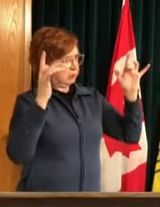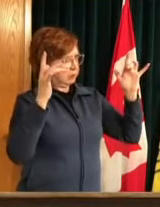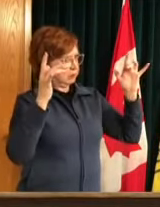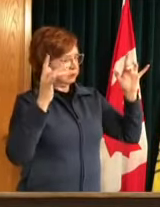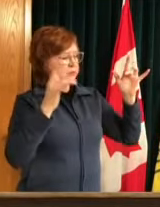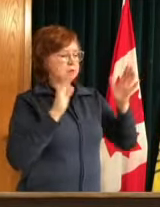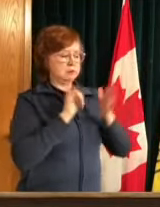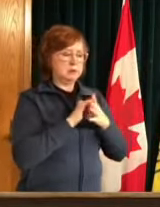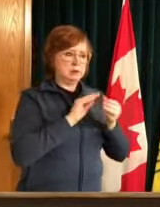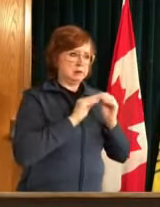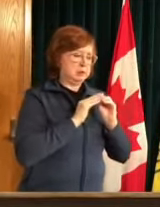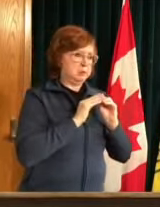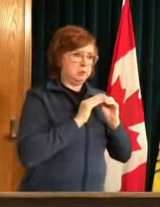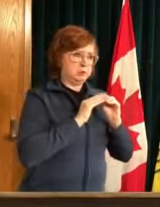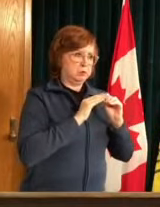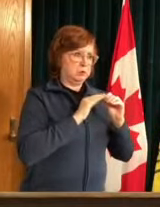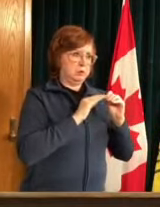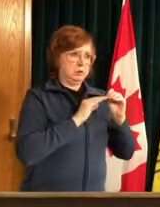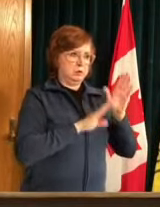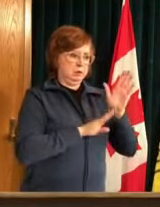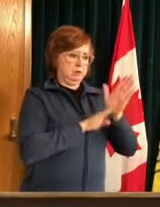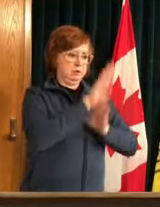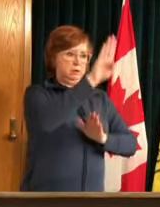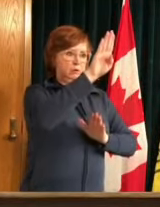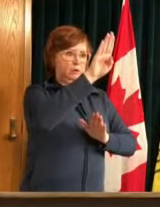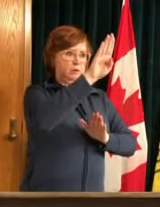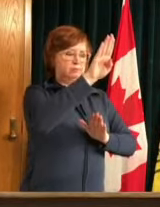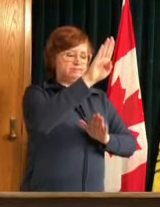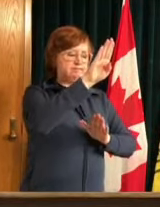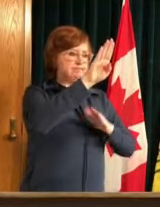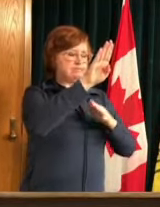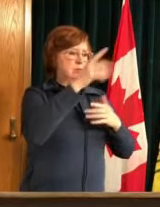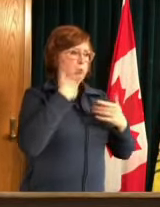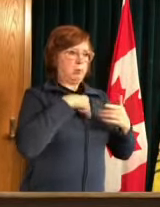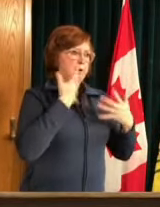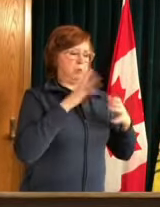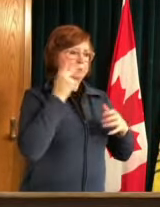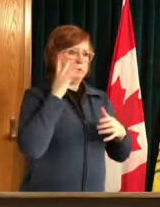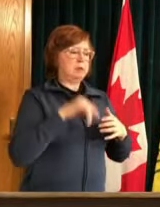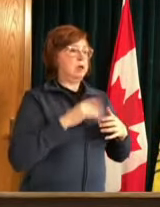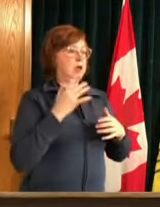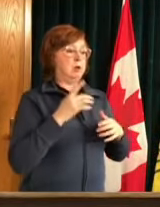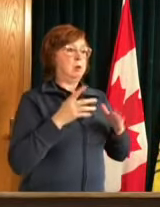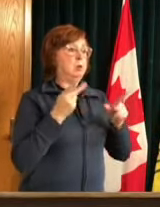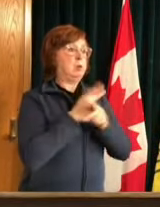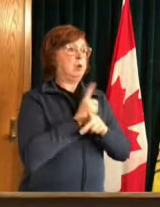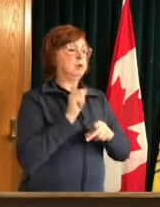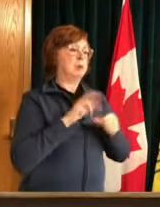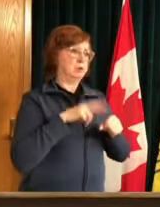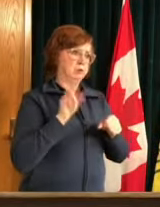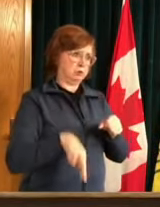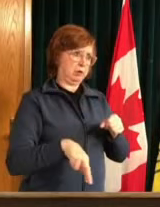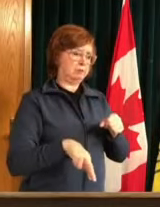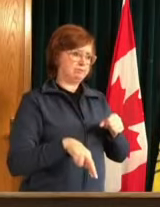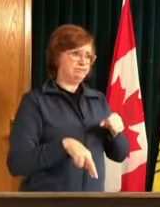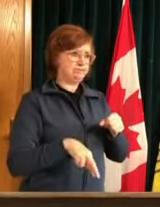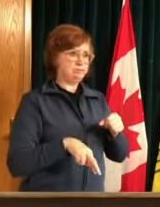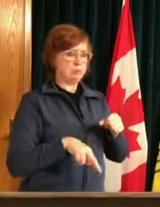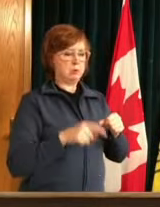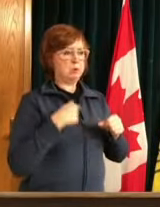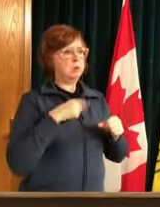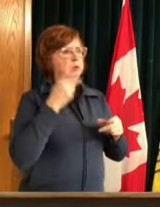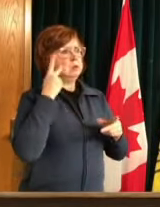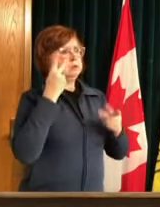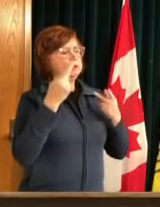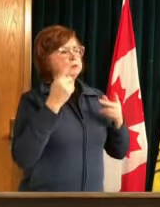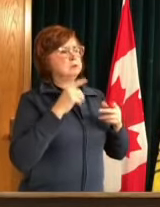would like to see them in particular uh here in regina we do have provincial health care capacity although with the concentration of variants of concern